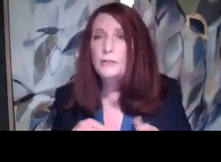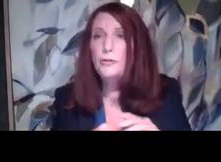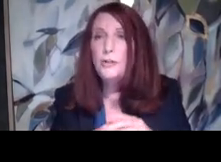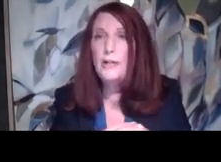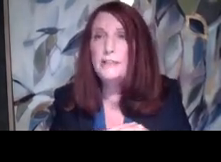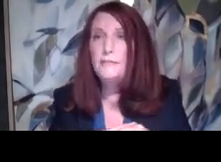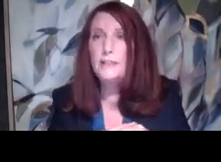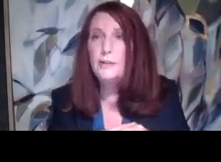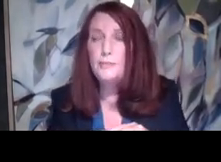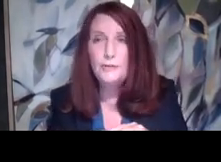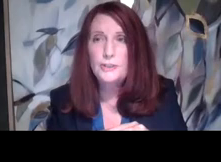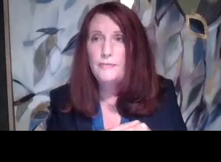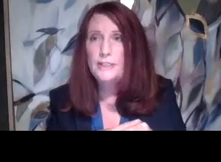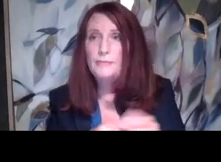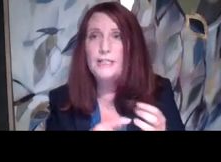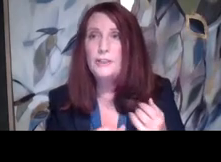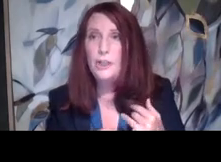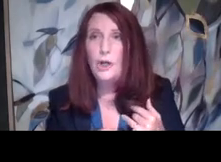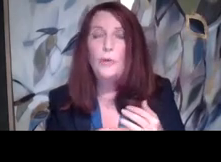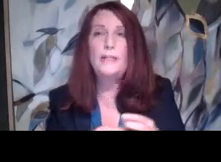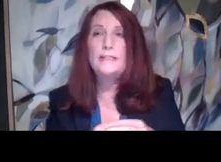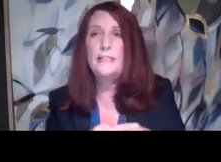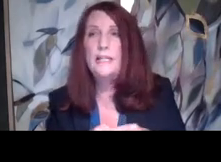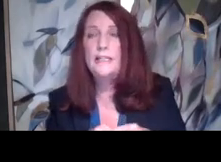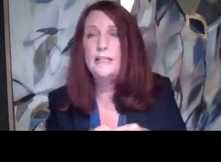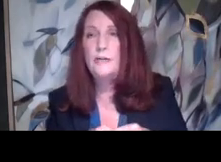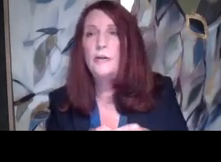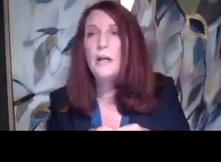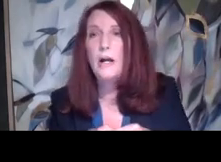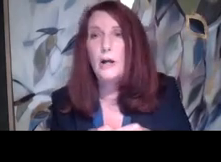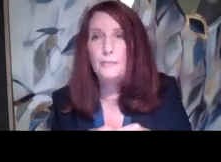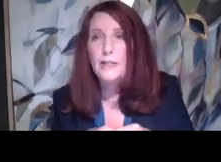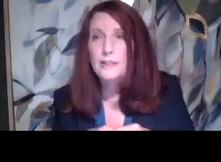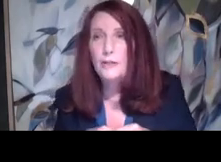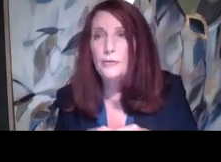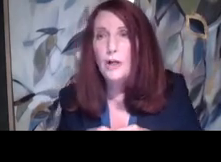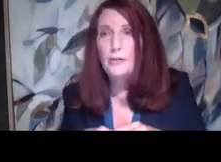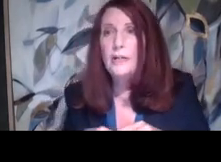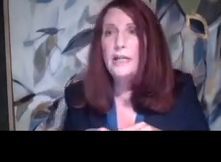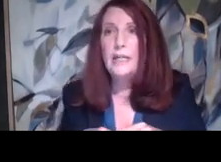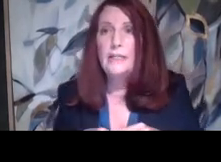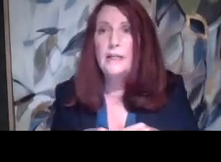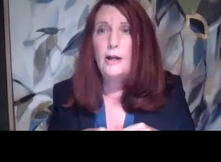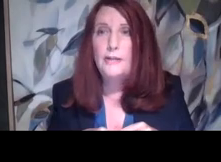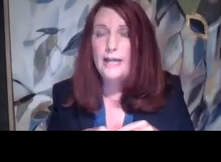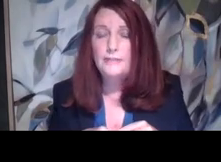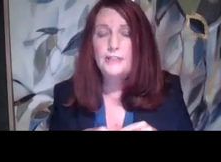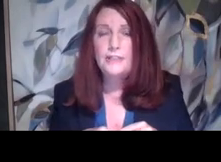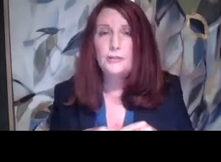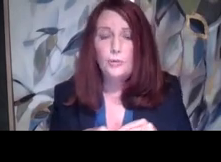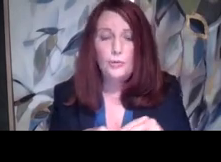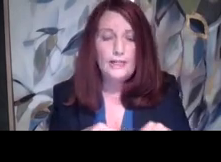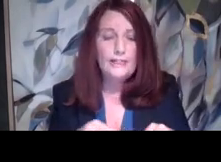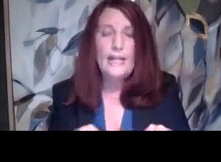and in extracurricular activities, parents oftentimes like to go and see their, um, son or daughter in, uh, the